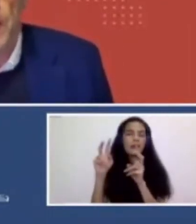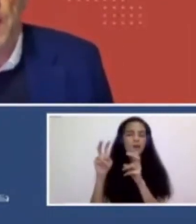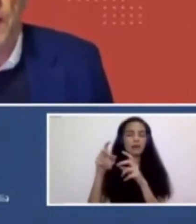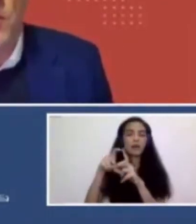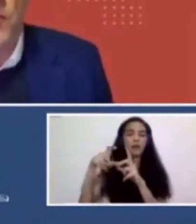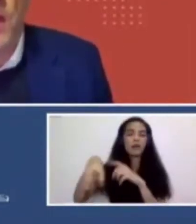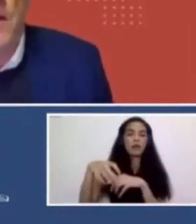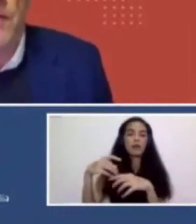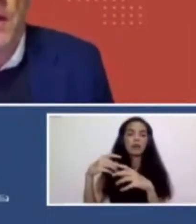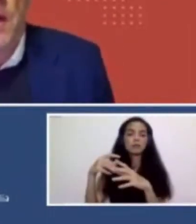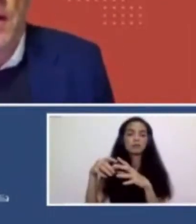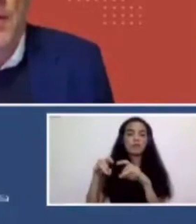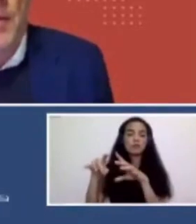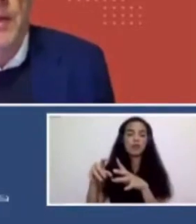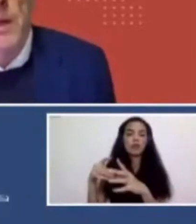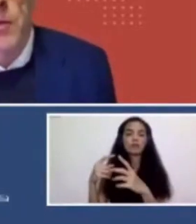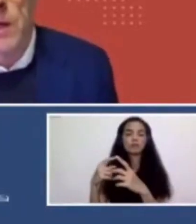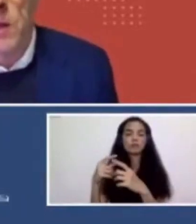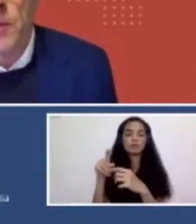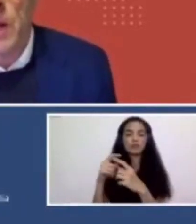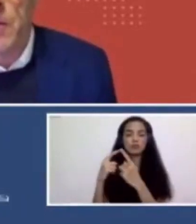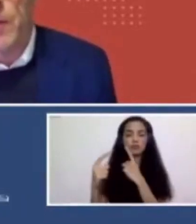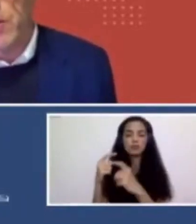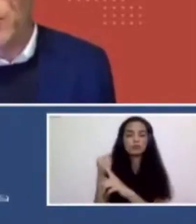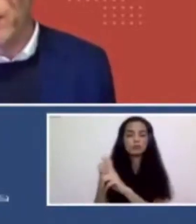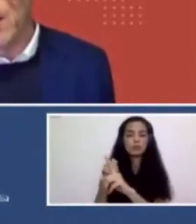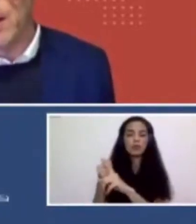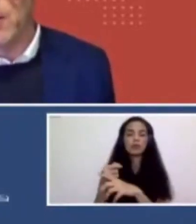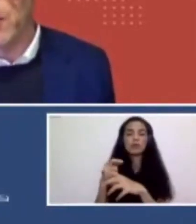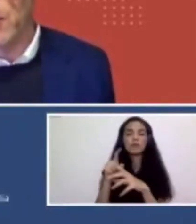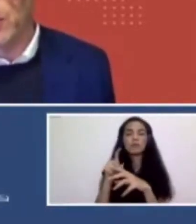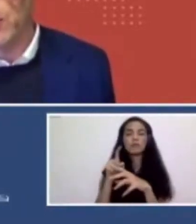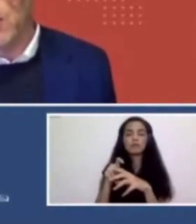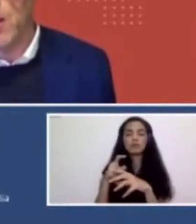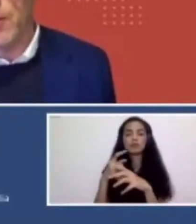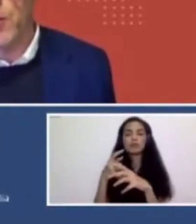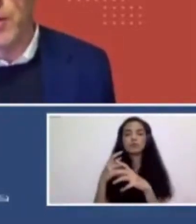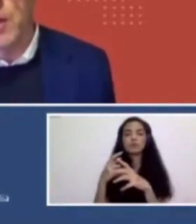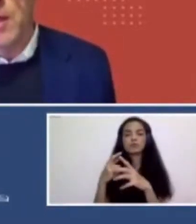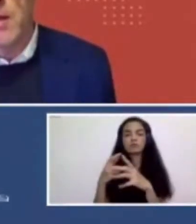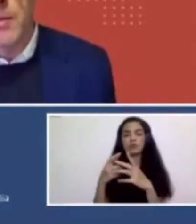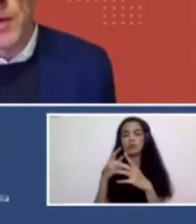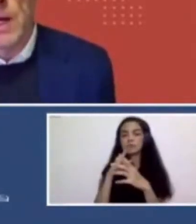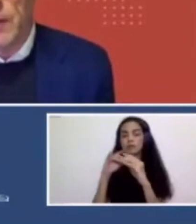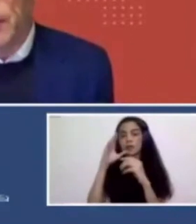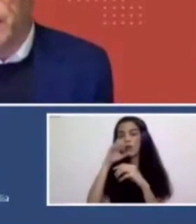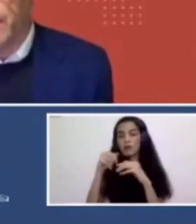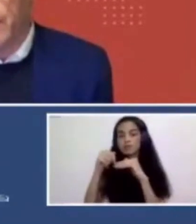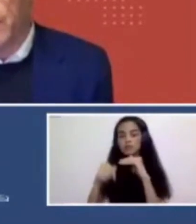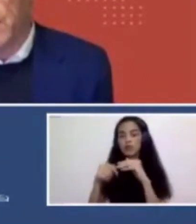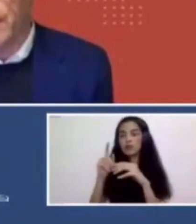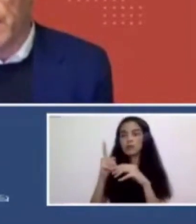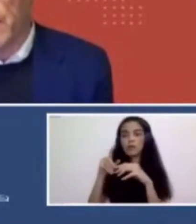public art. They also have, um, a public art strategy in place, but as you move out into, you know, each suburb is in part of a